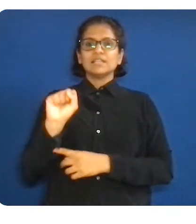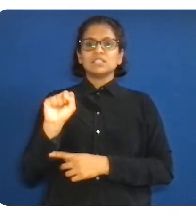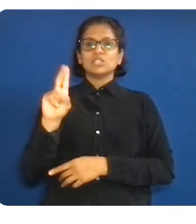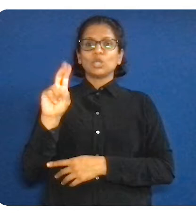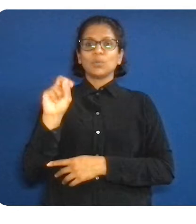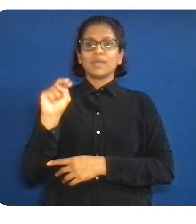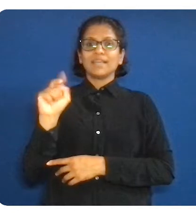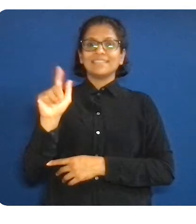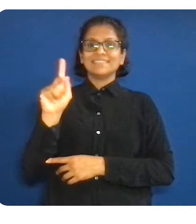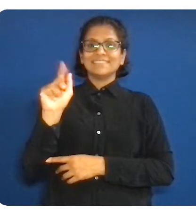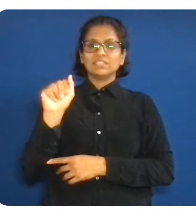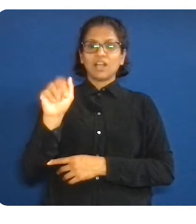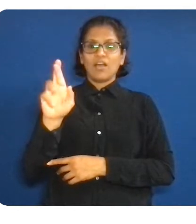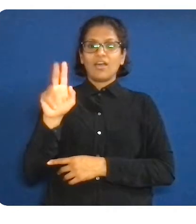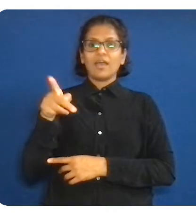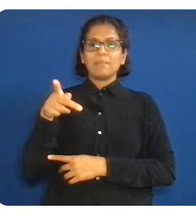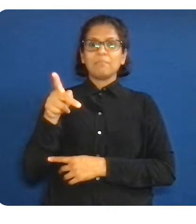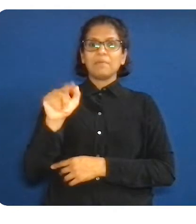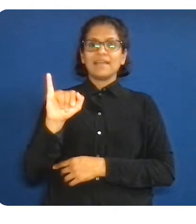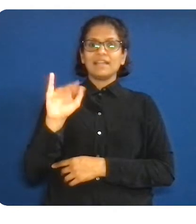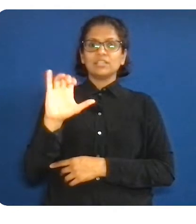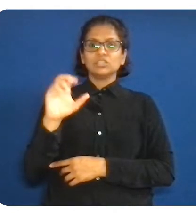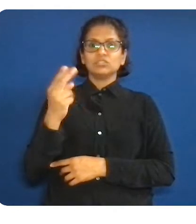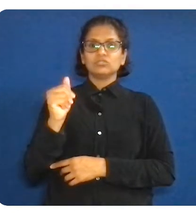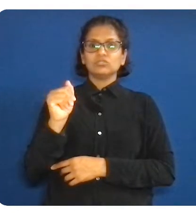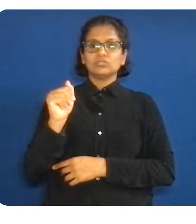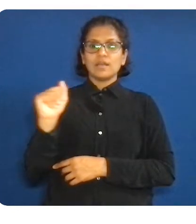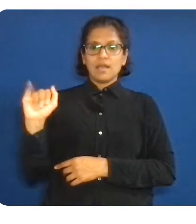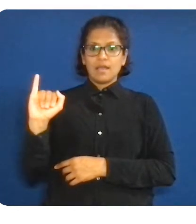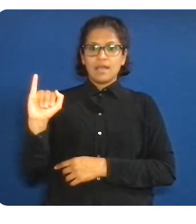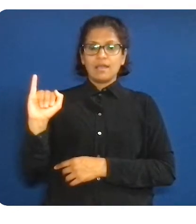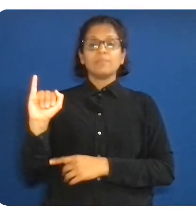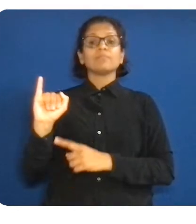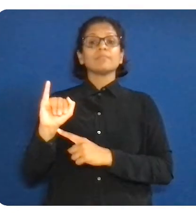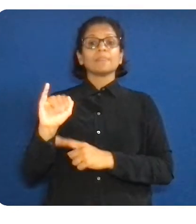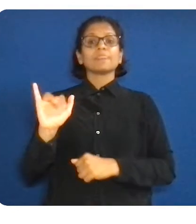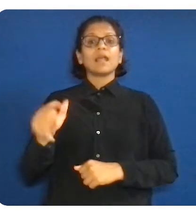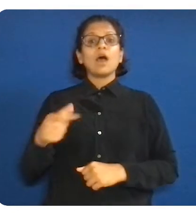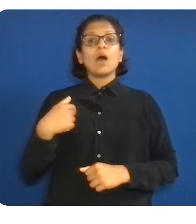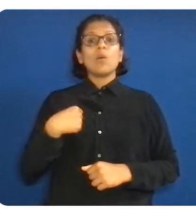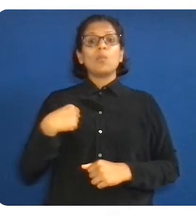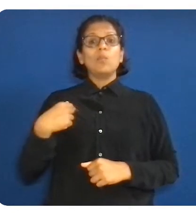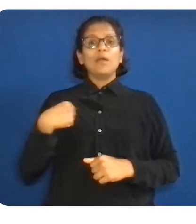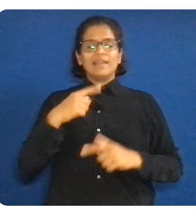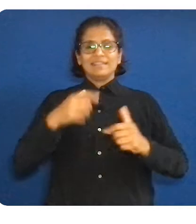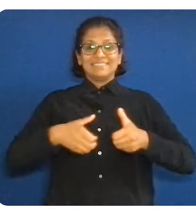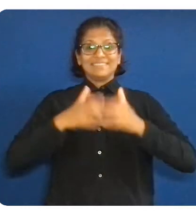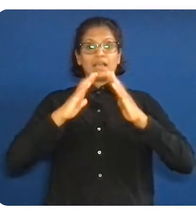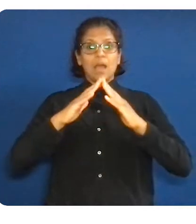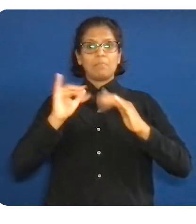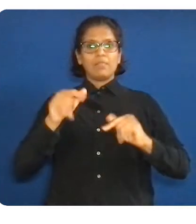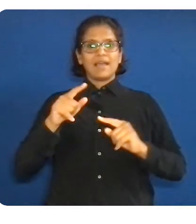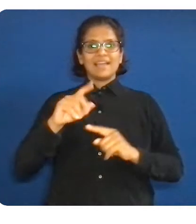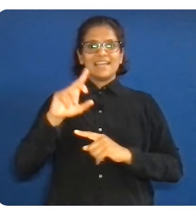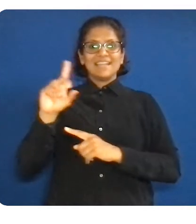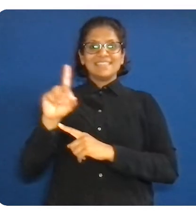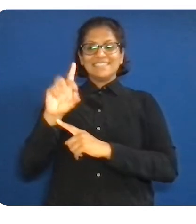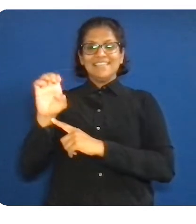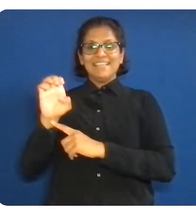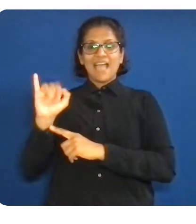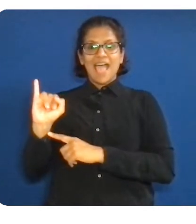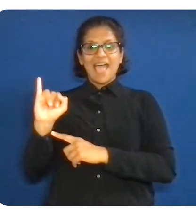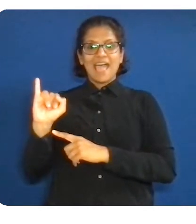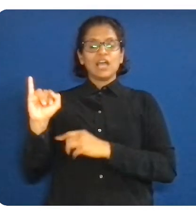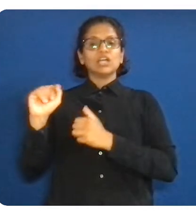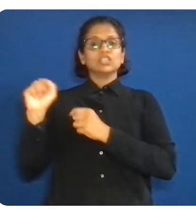our global DEI strategy to life. I also lead a passionate group of people whose work touches over